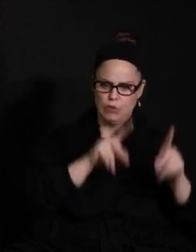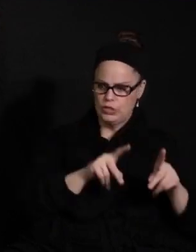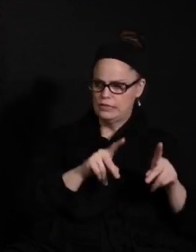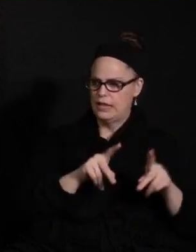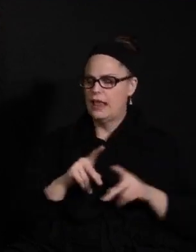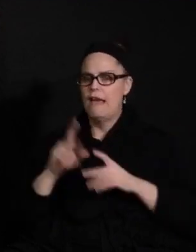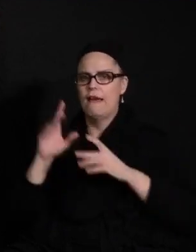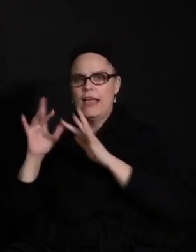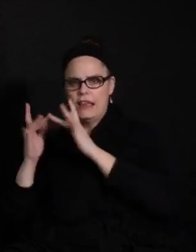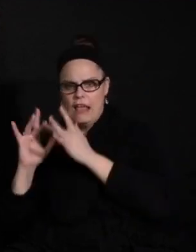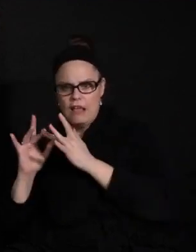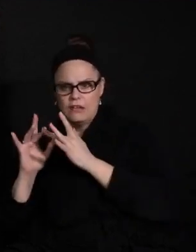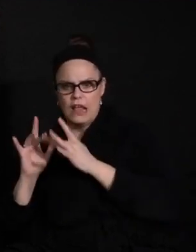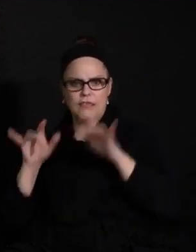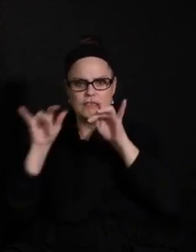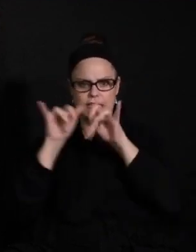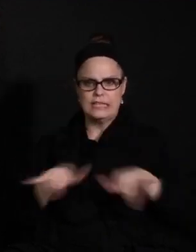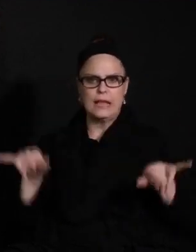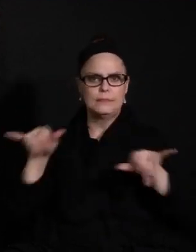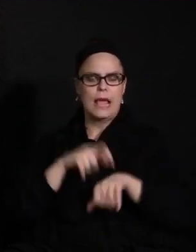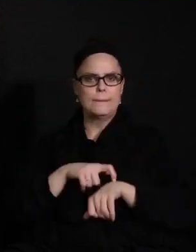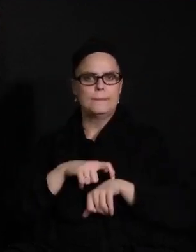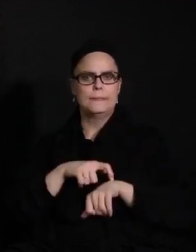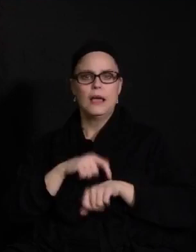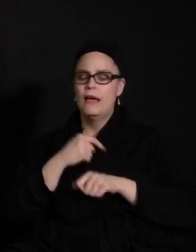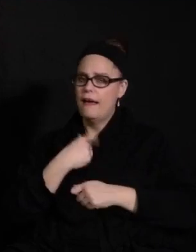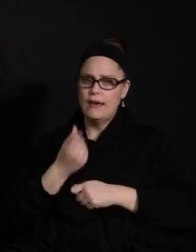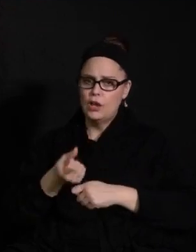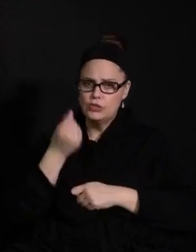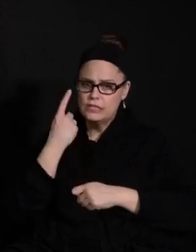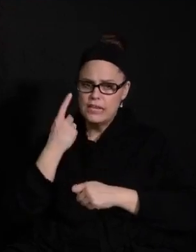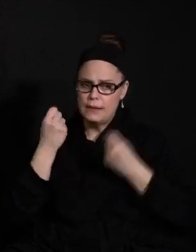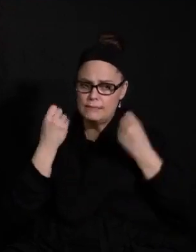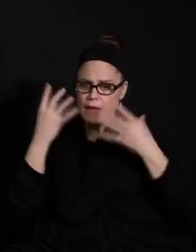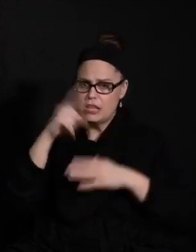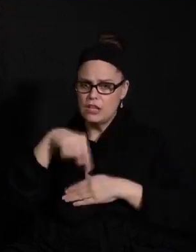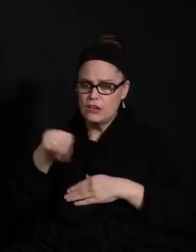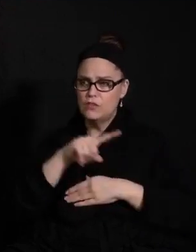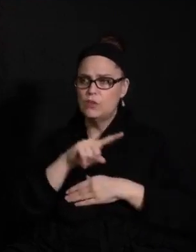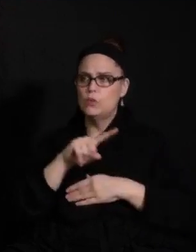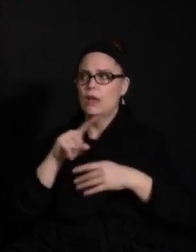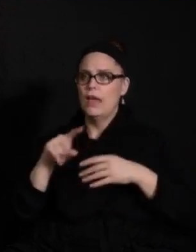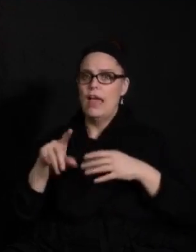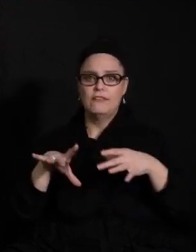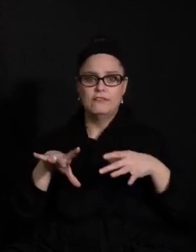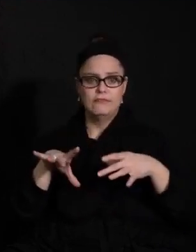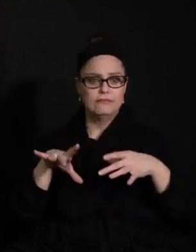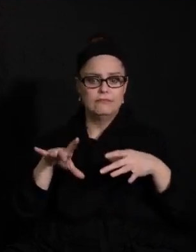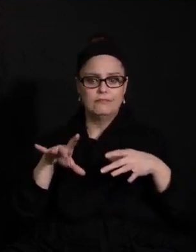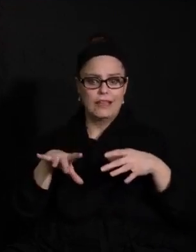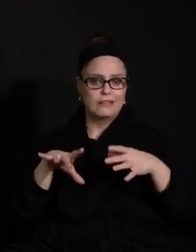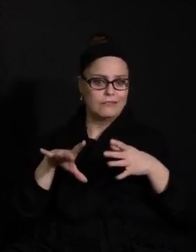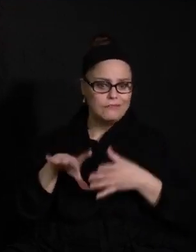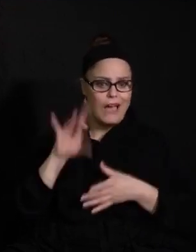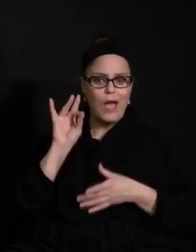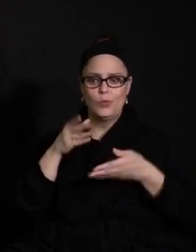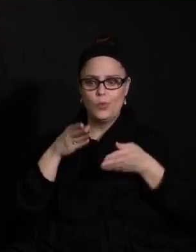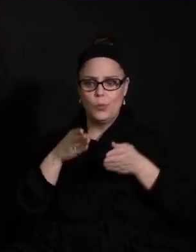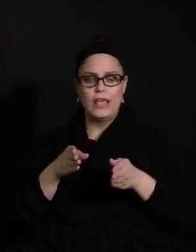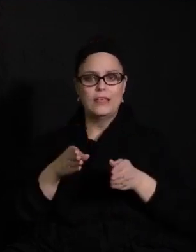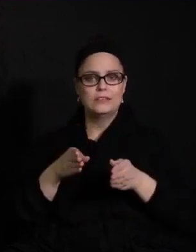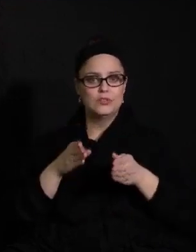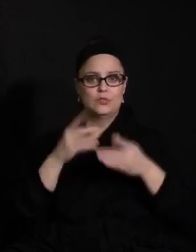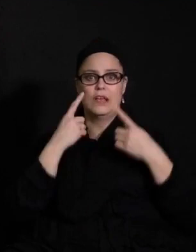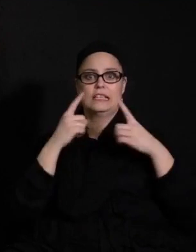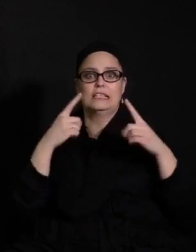students who are virtual at the same time. I also understand that many of you have found ways to be very successful in doing